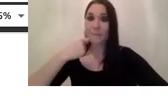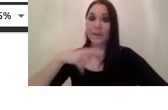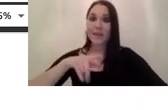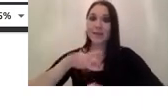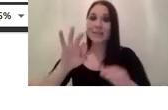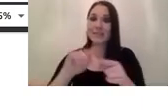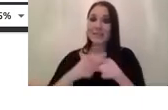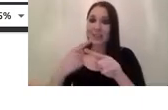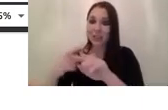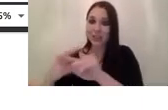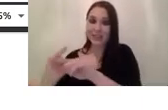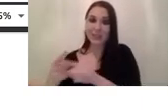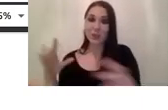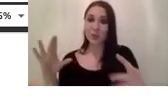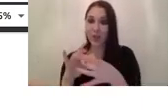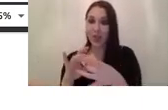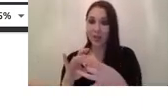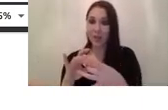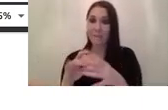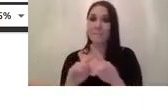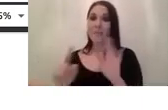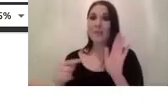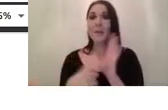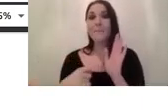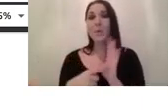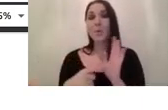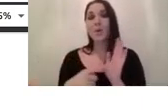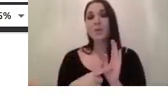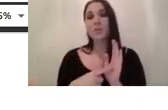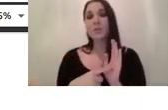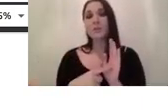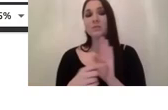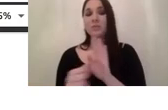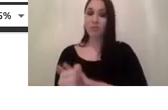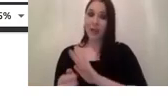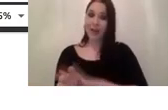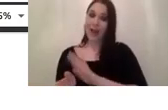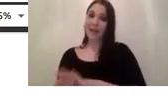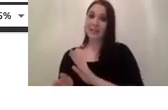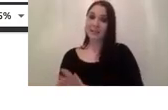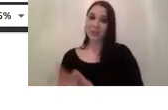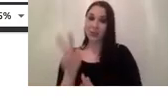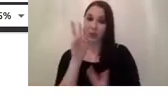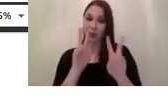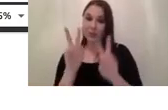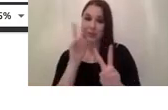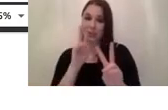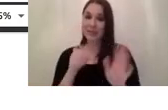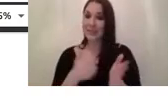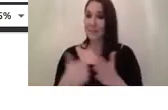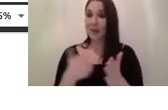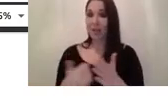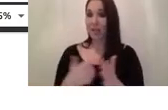composite image but the important thing here is that in the right hand side you see a typical compact car so